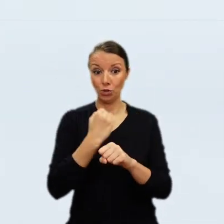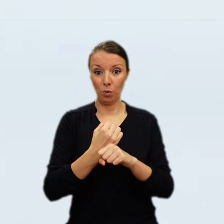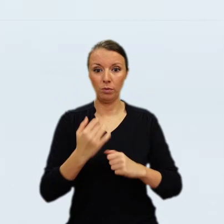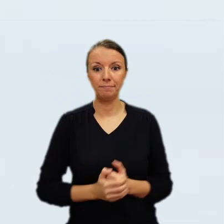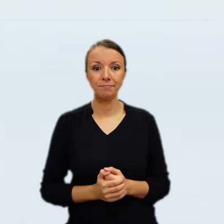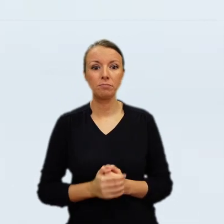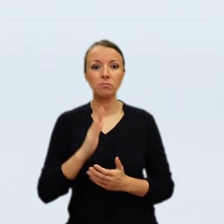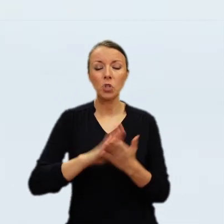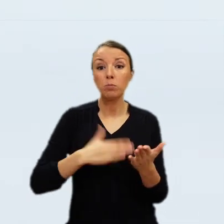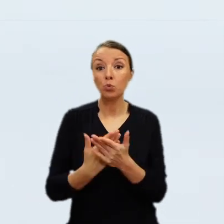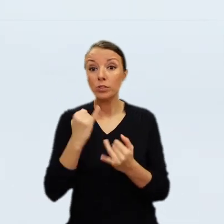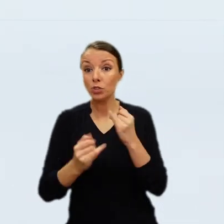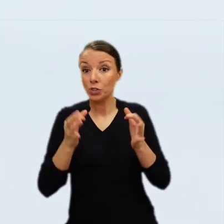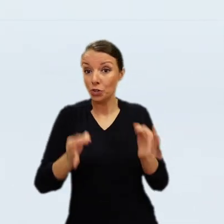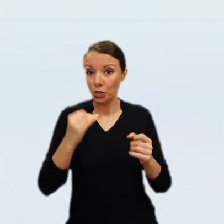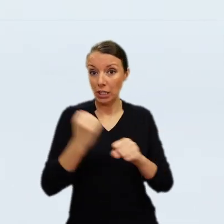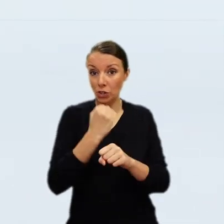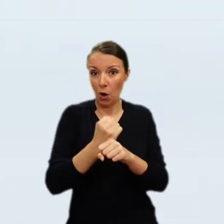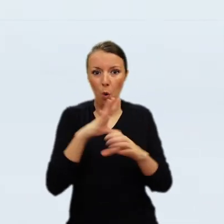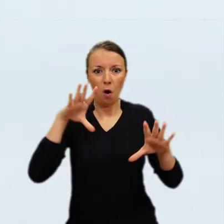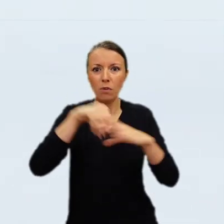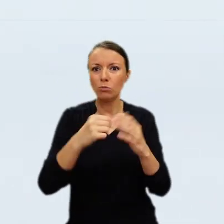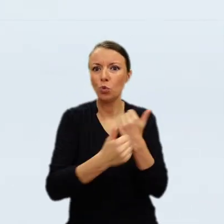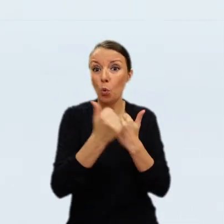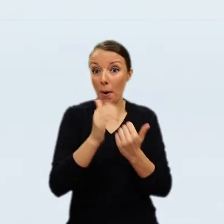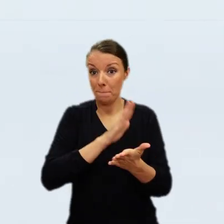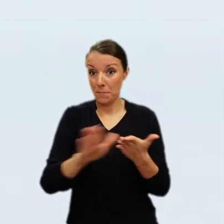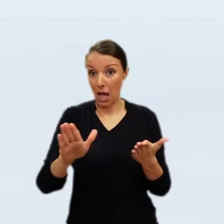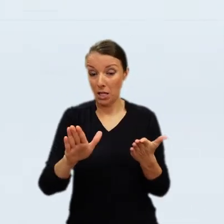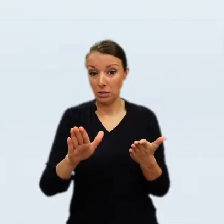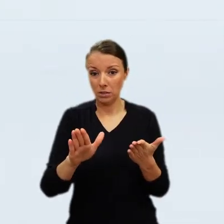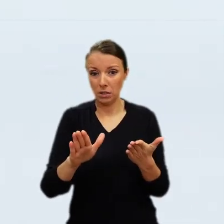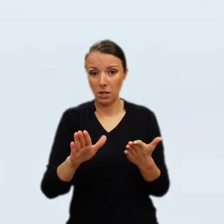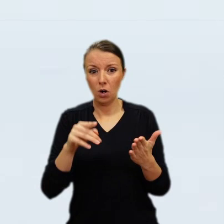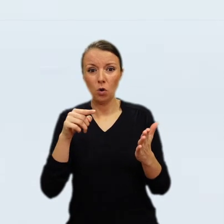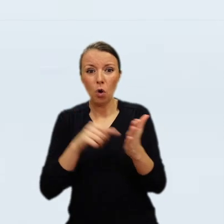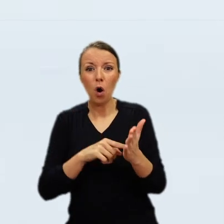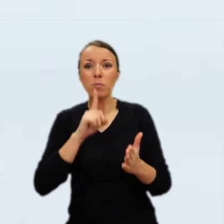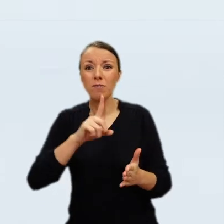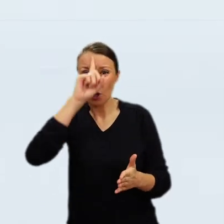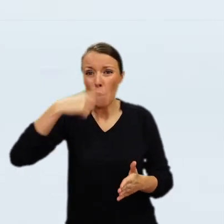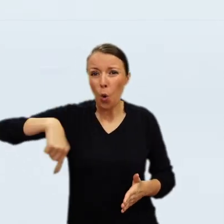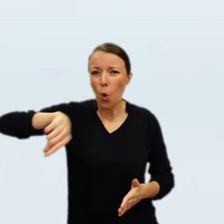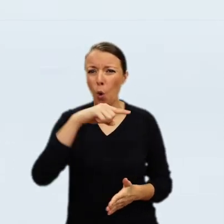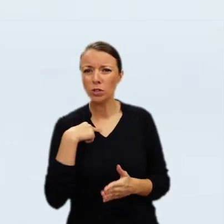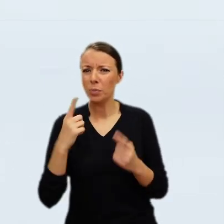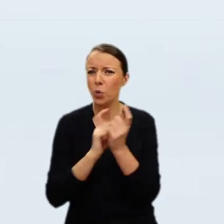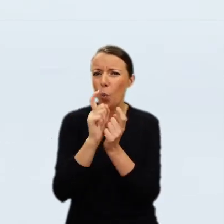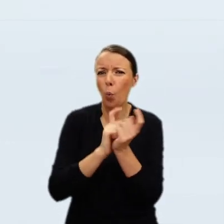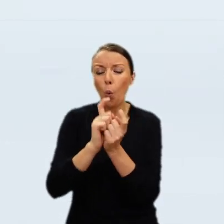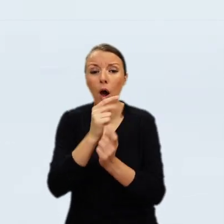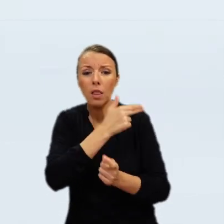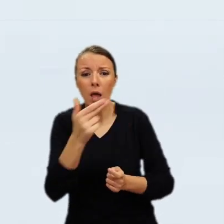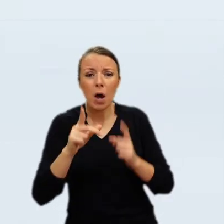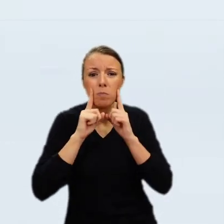as to its actual subject matter. Who is this man contemplating an ancient bust? And what is his outfit?